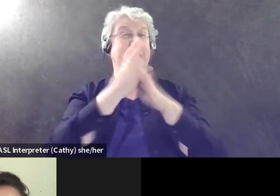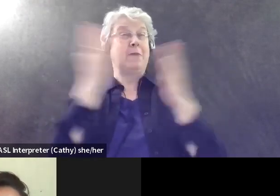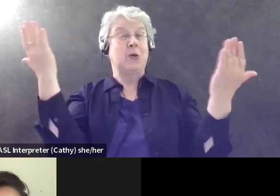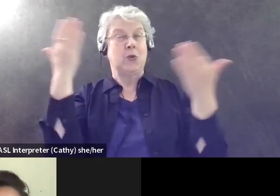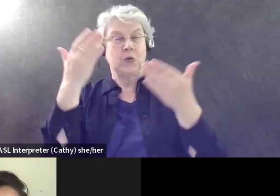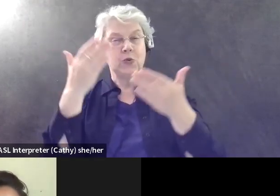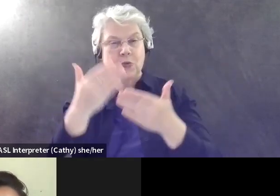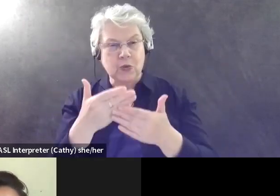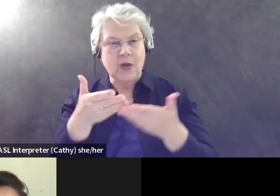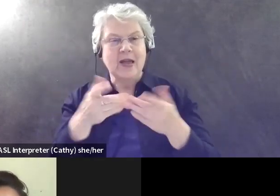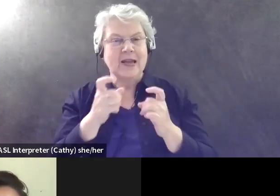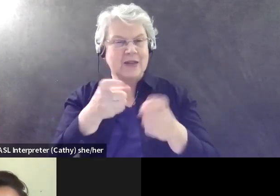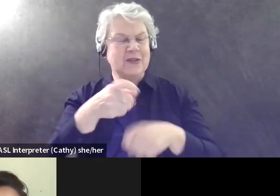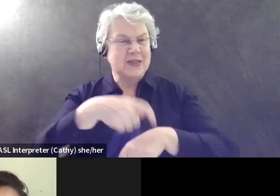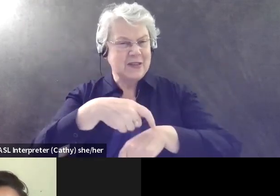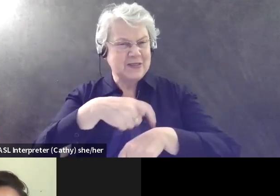Um, um,